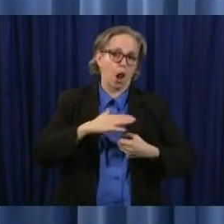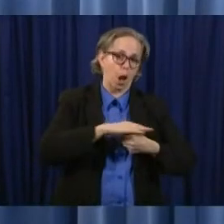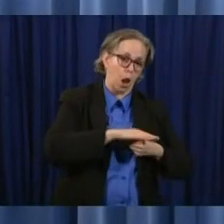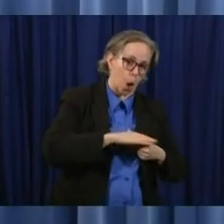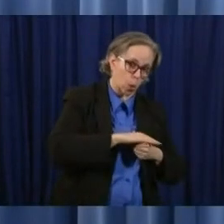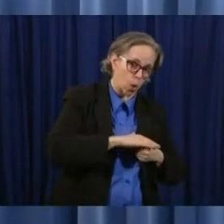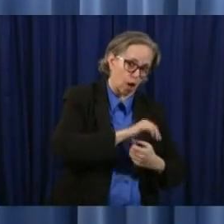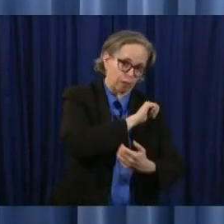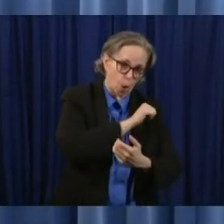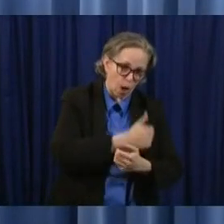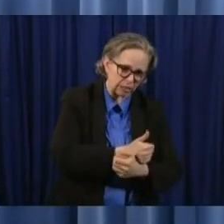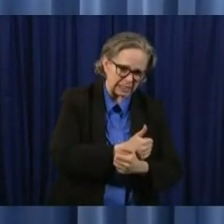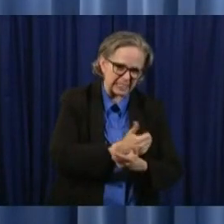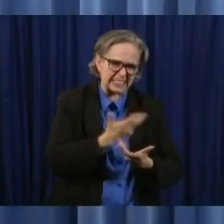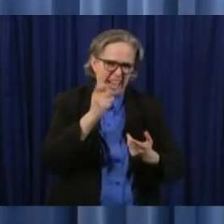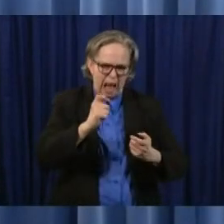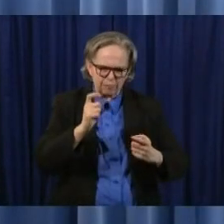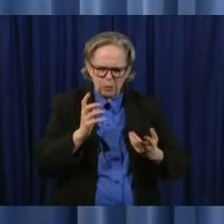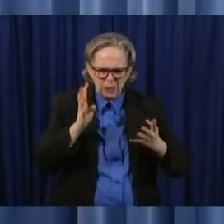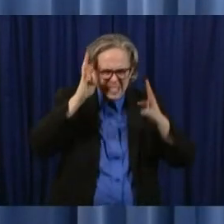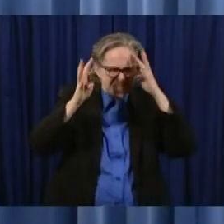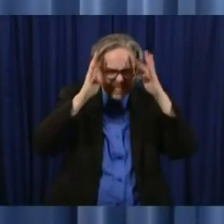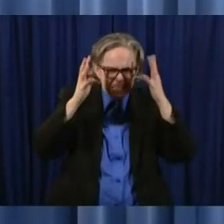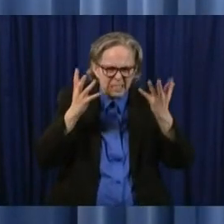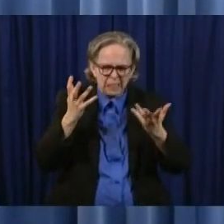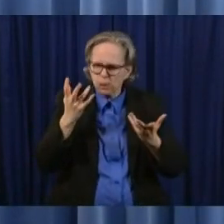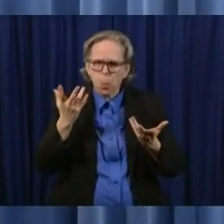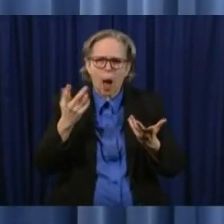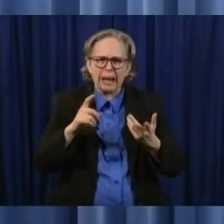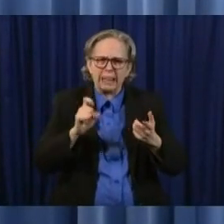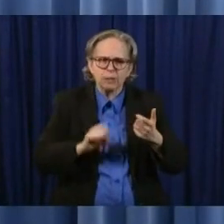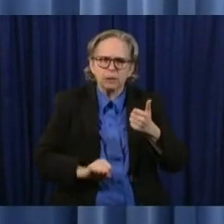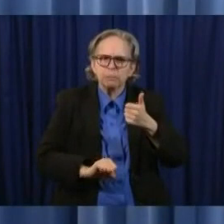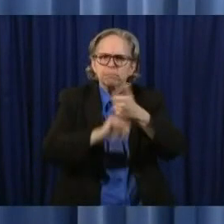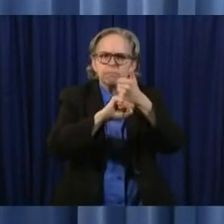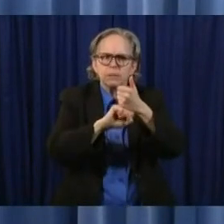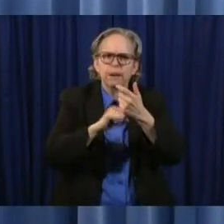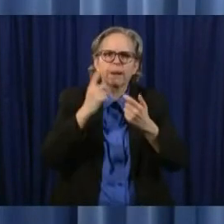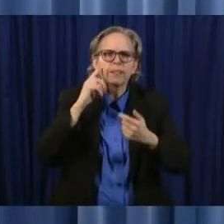provide much needed support to victims of crime during this pandemic